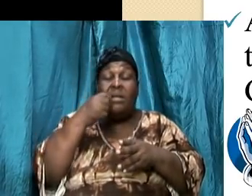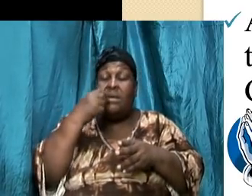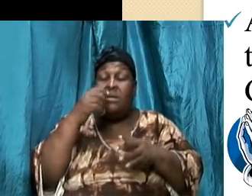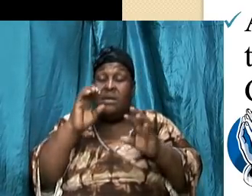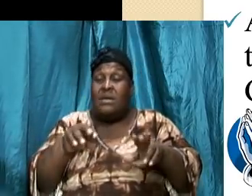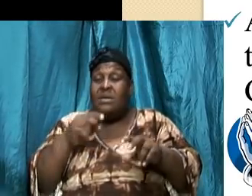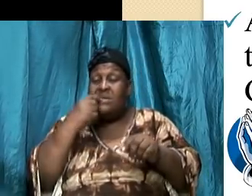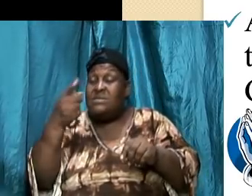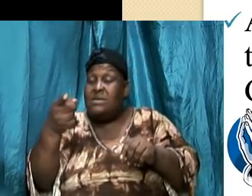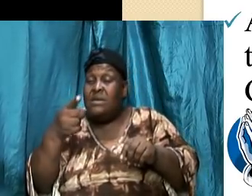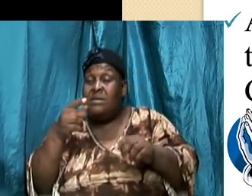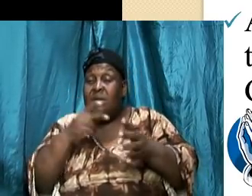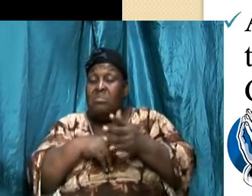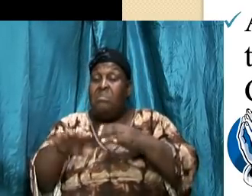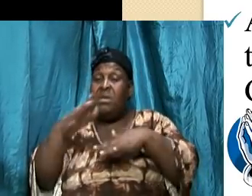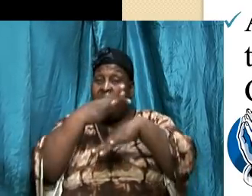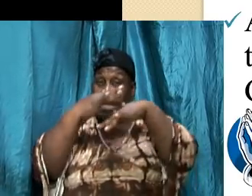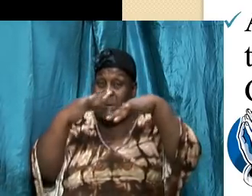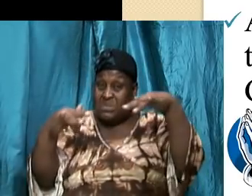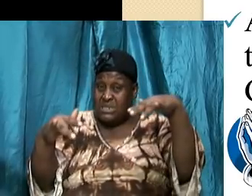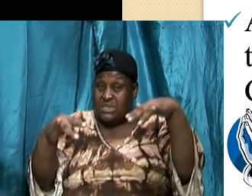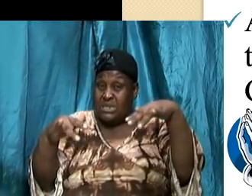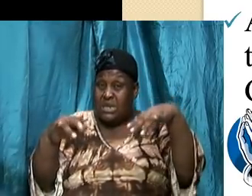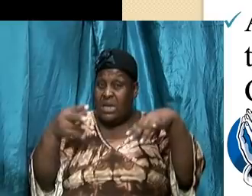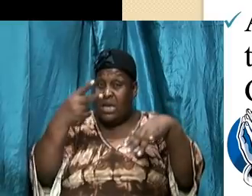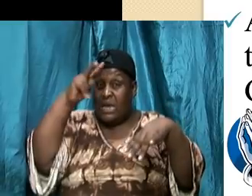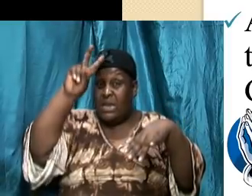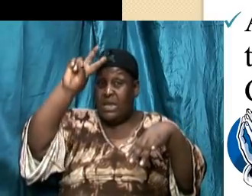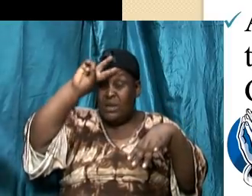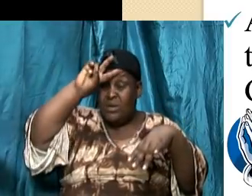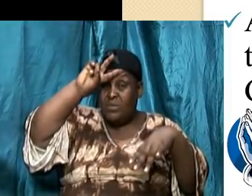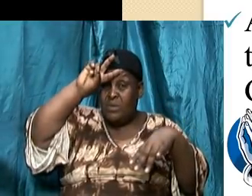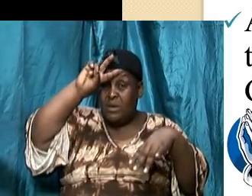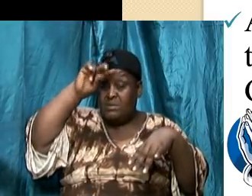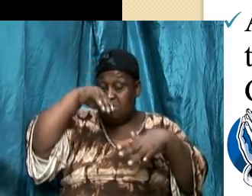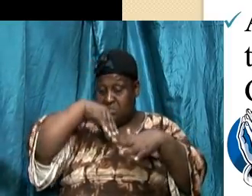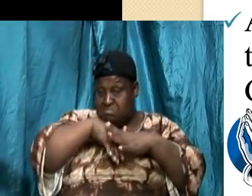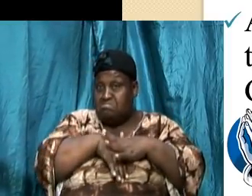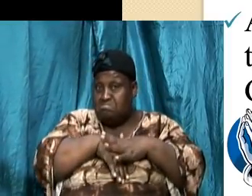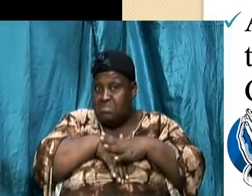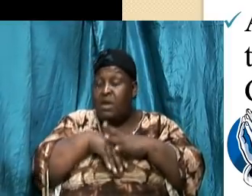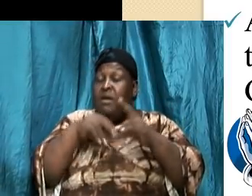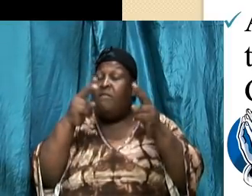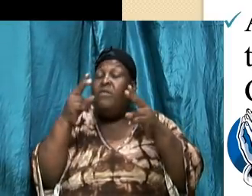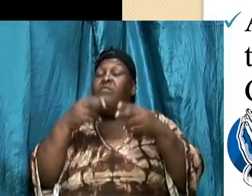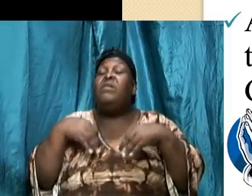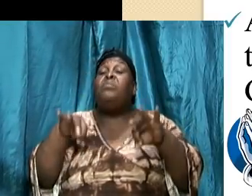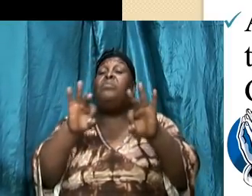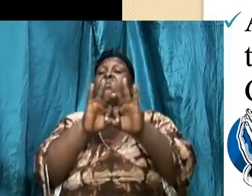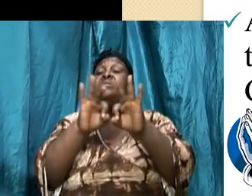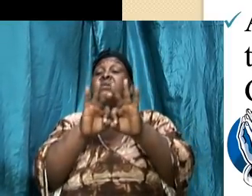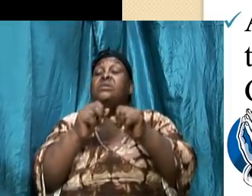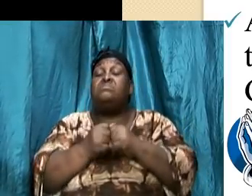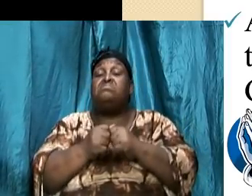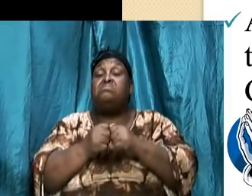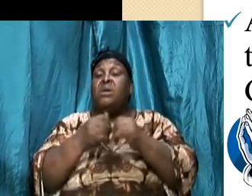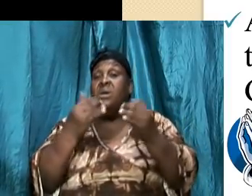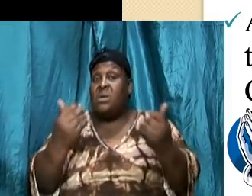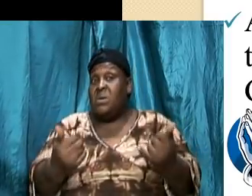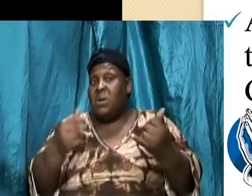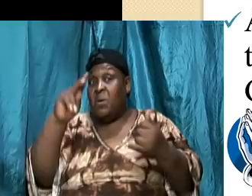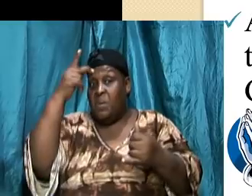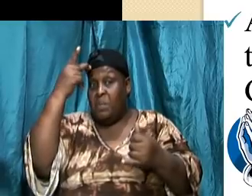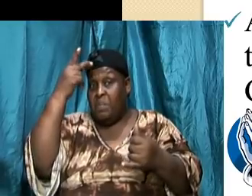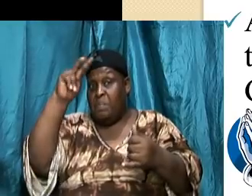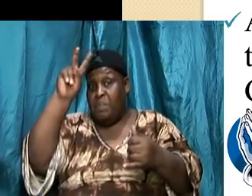vanity the ignorance that is in them very important now he comes over to the Corinthian church and